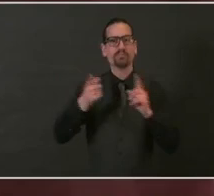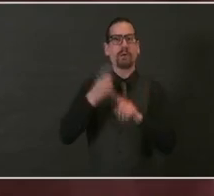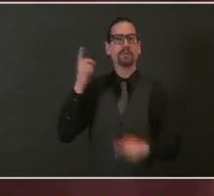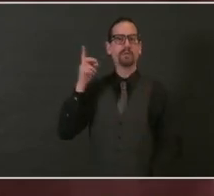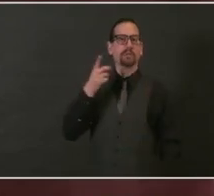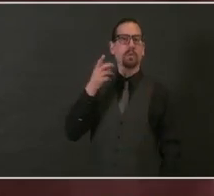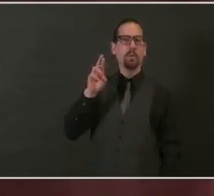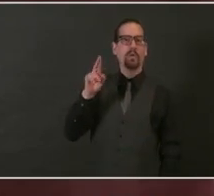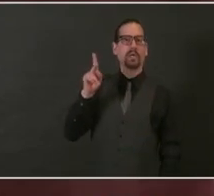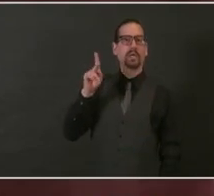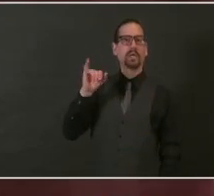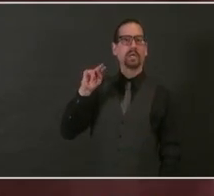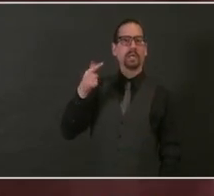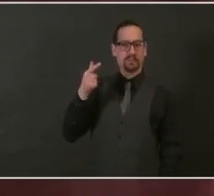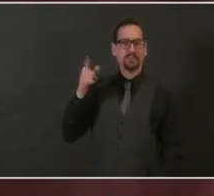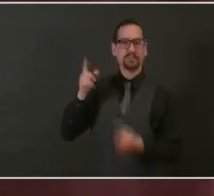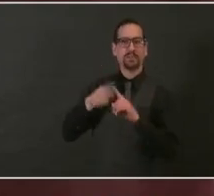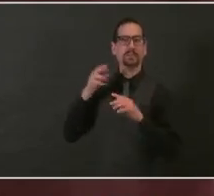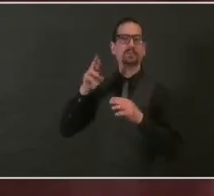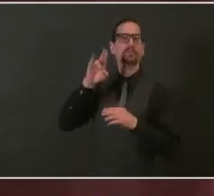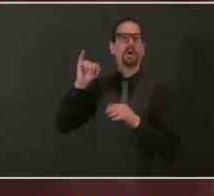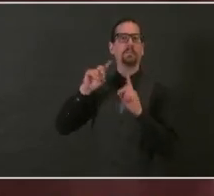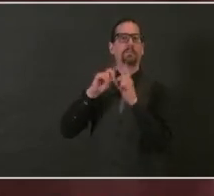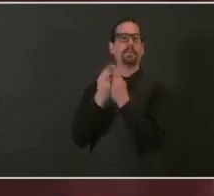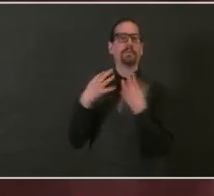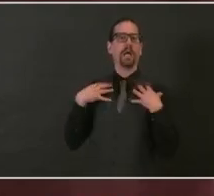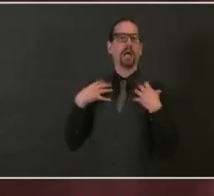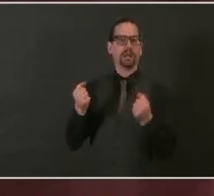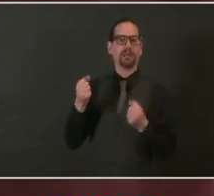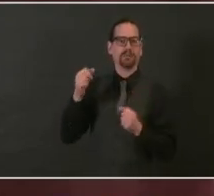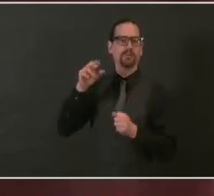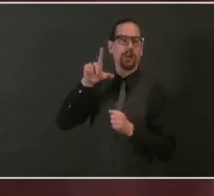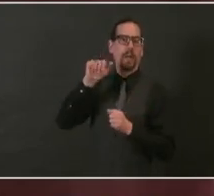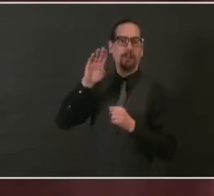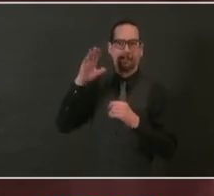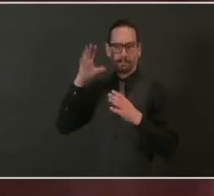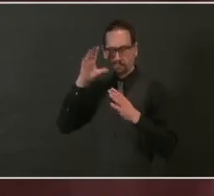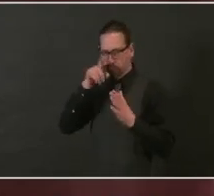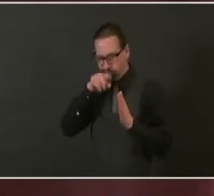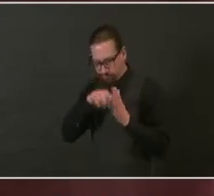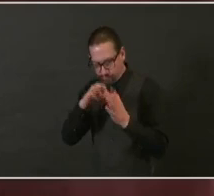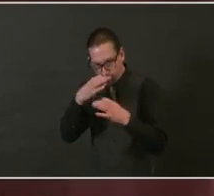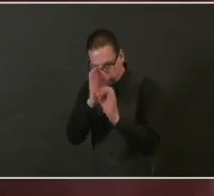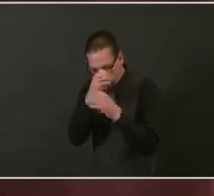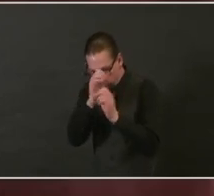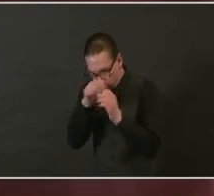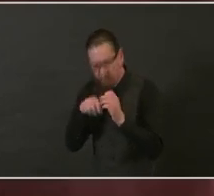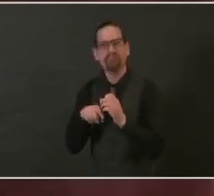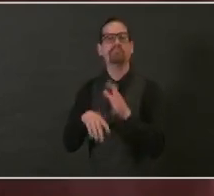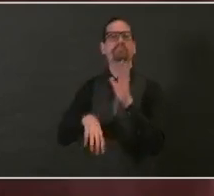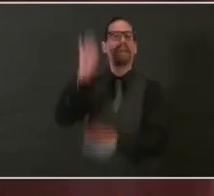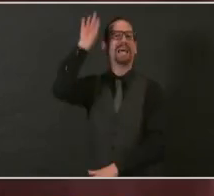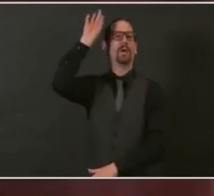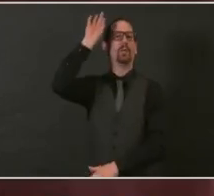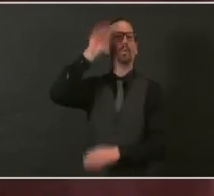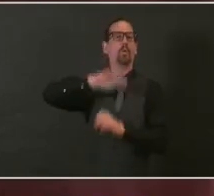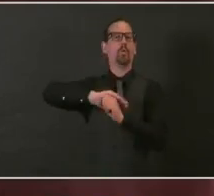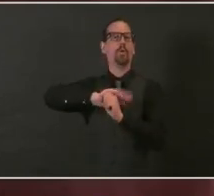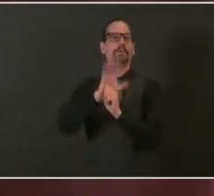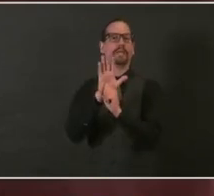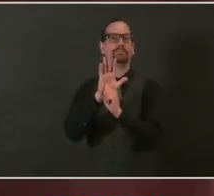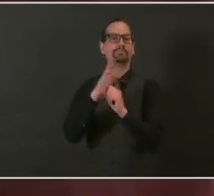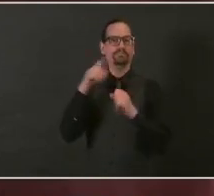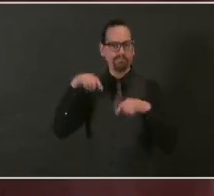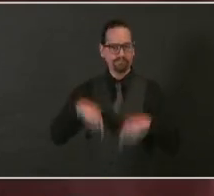identified Rhode Island's first presumptive positive case of COVID-19. Between